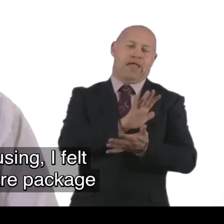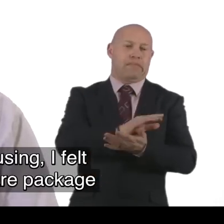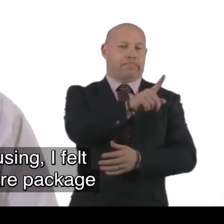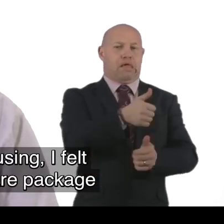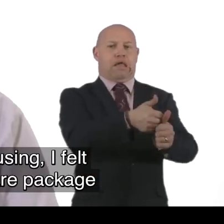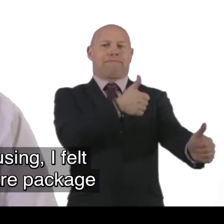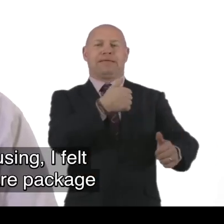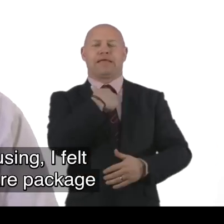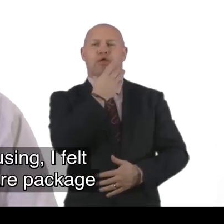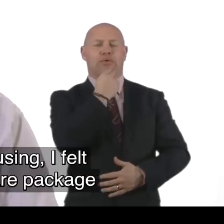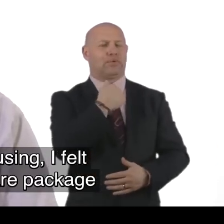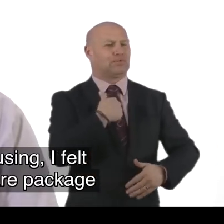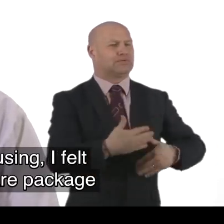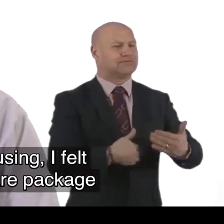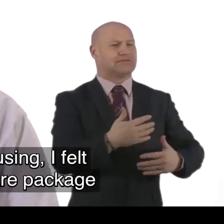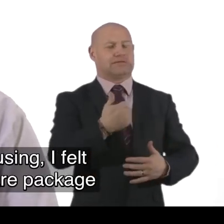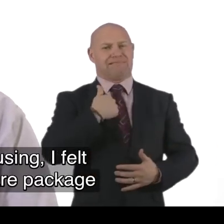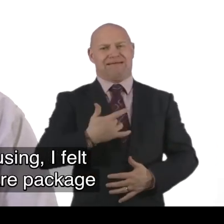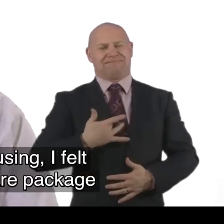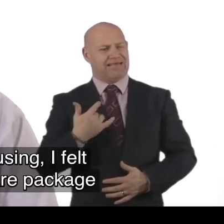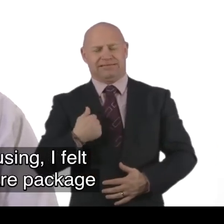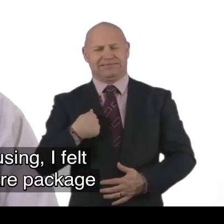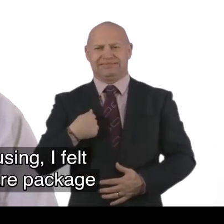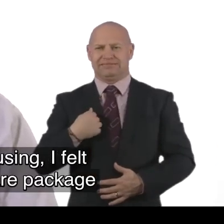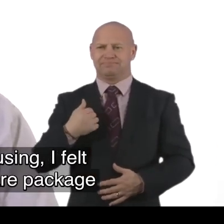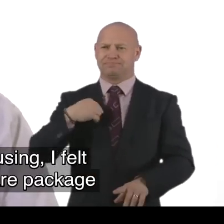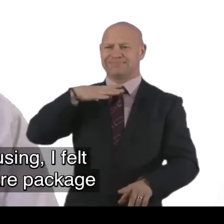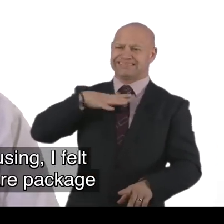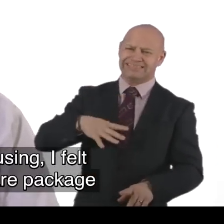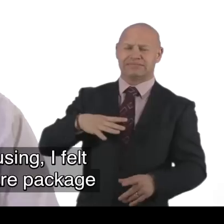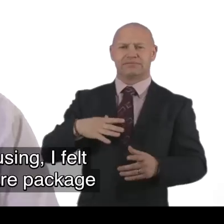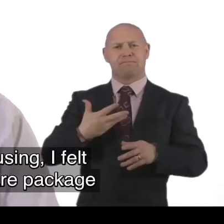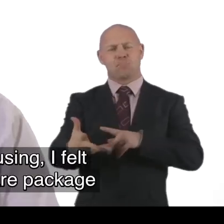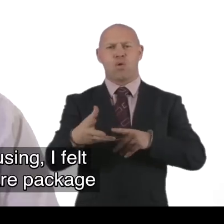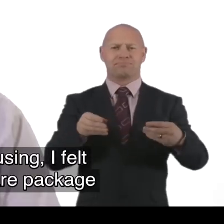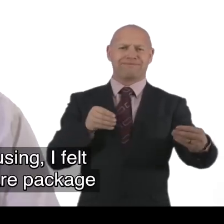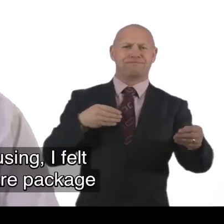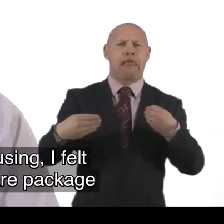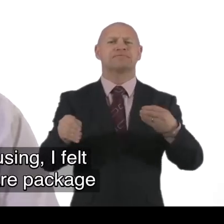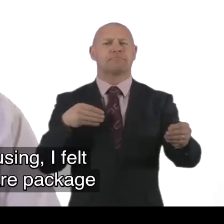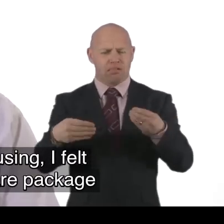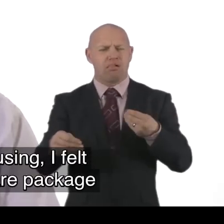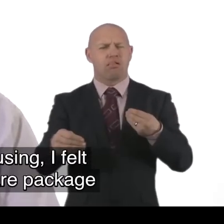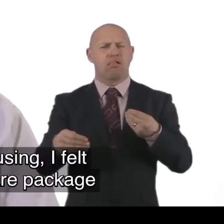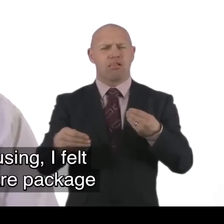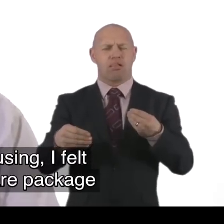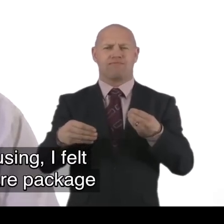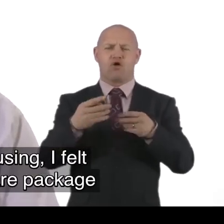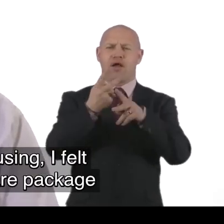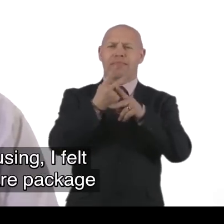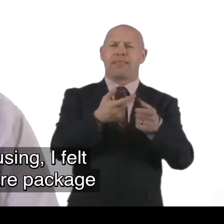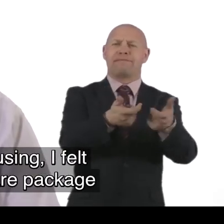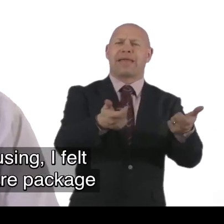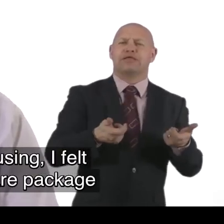The. company that I was using. Um. I felt that I needed. Quite a degree of flexibility. With